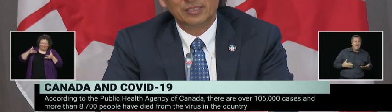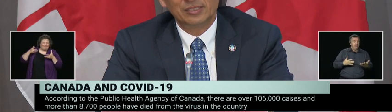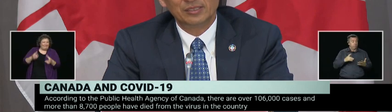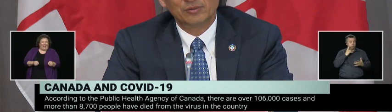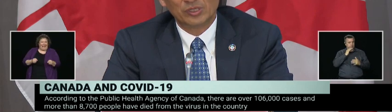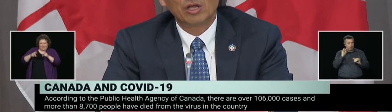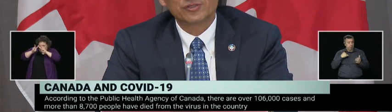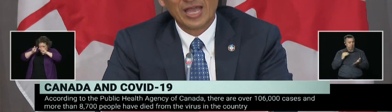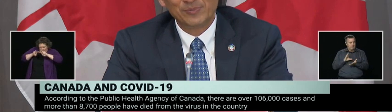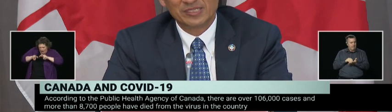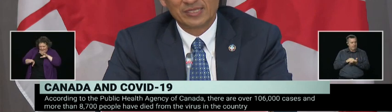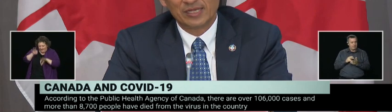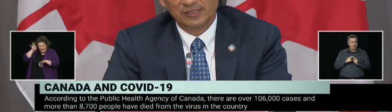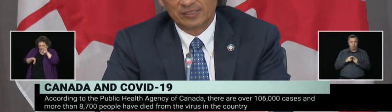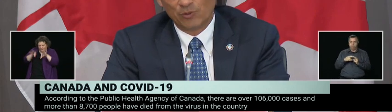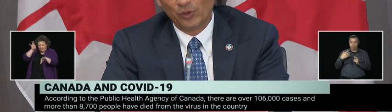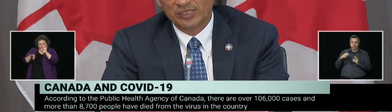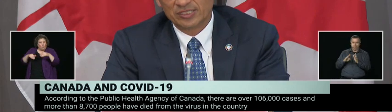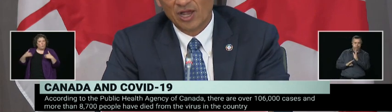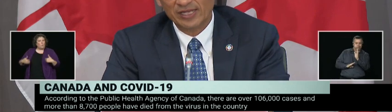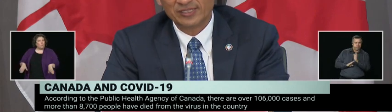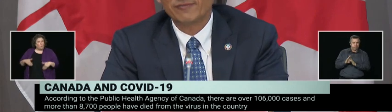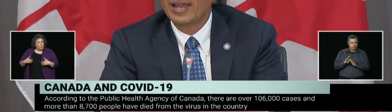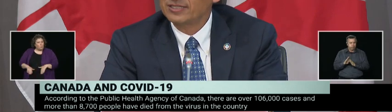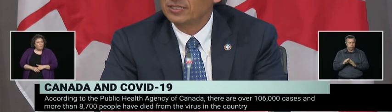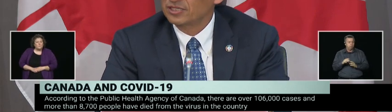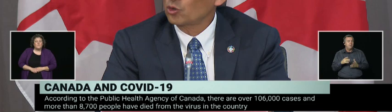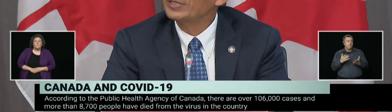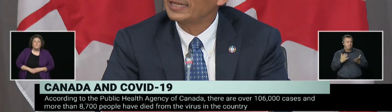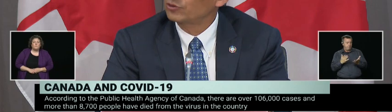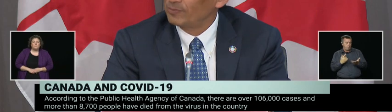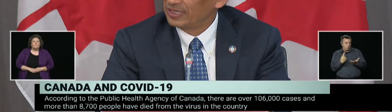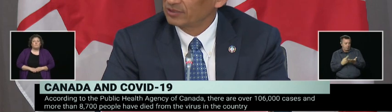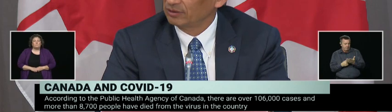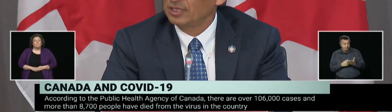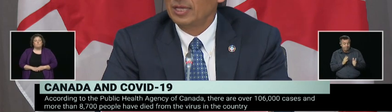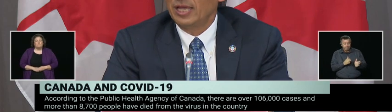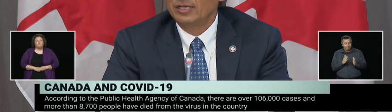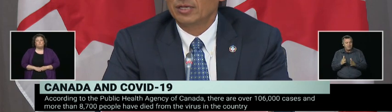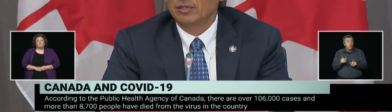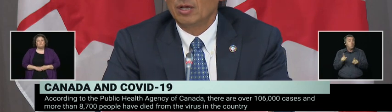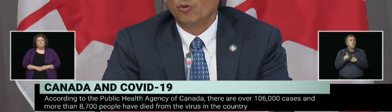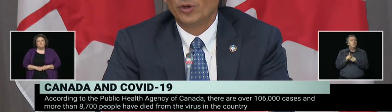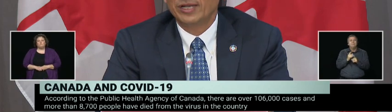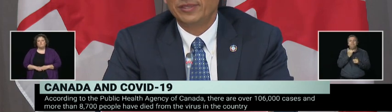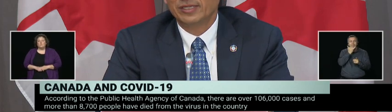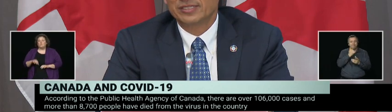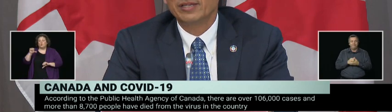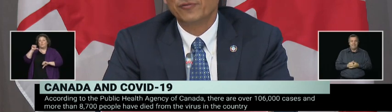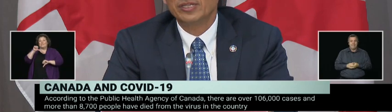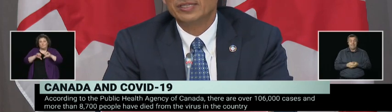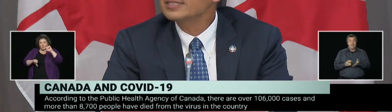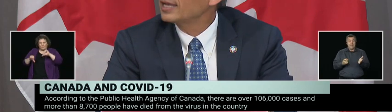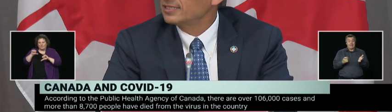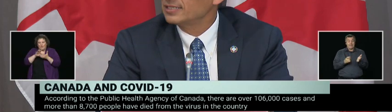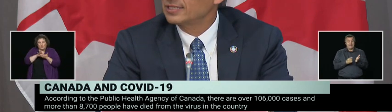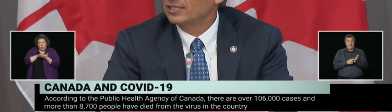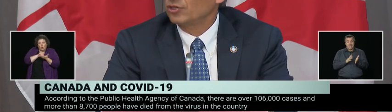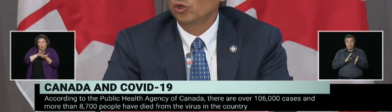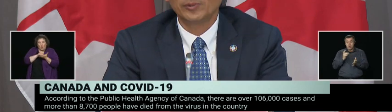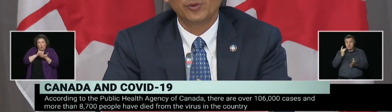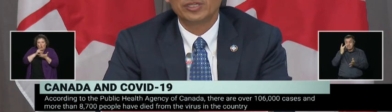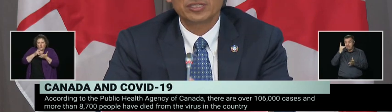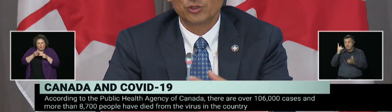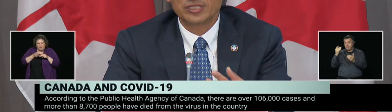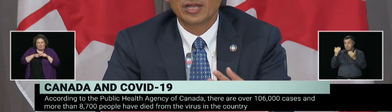what also happens is that when science advances, it's always incremental. And what I think is different in this case is